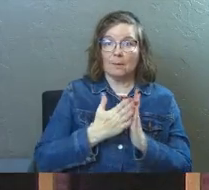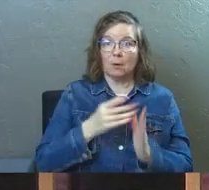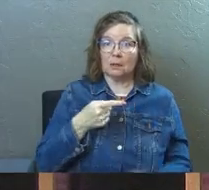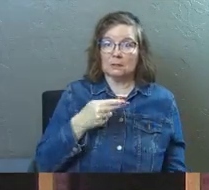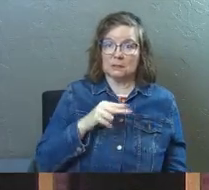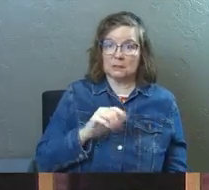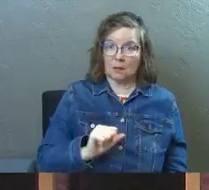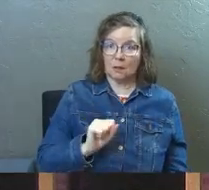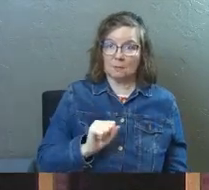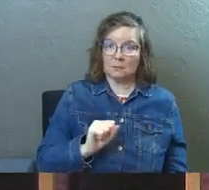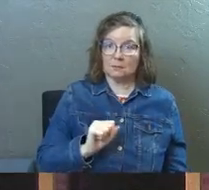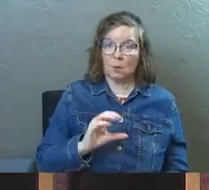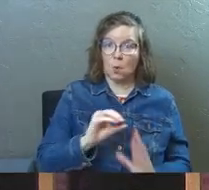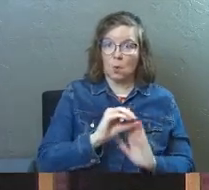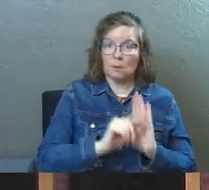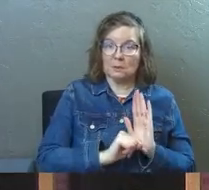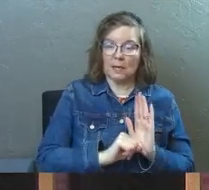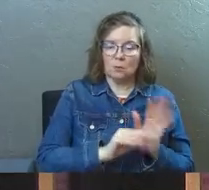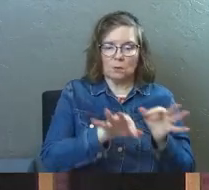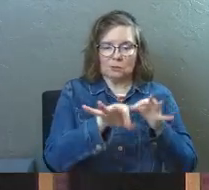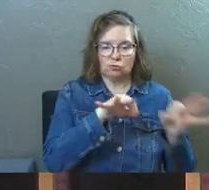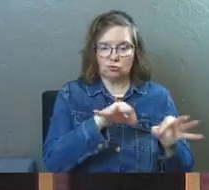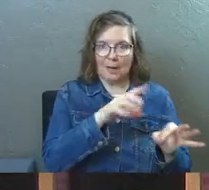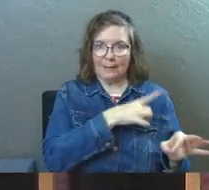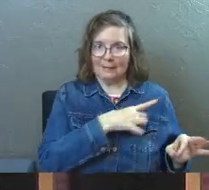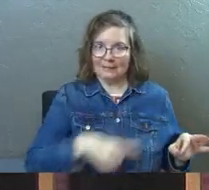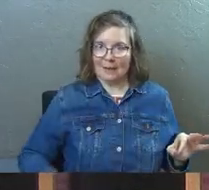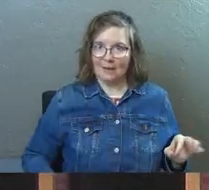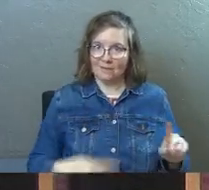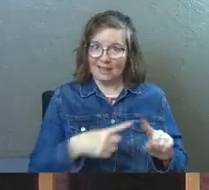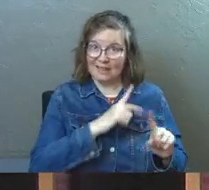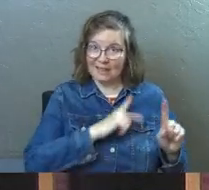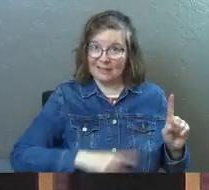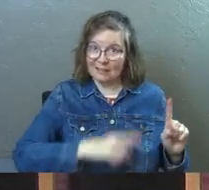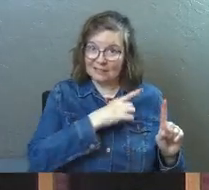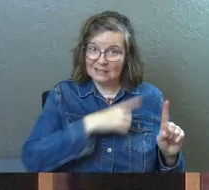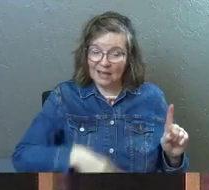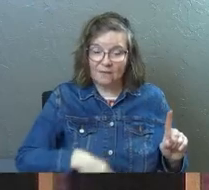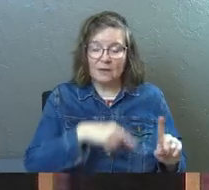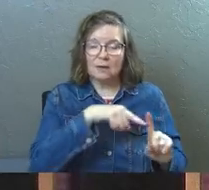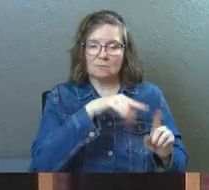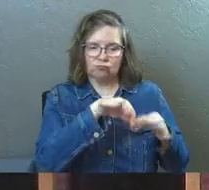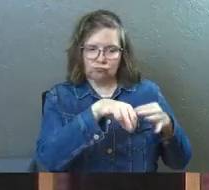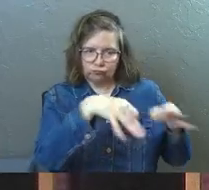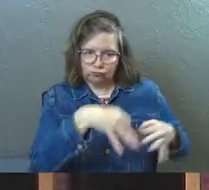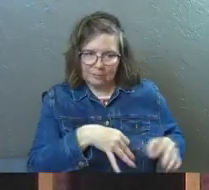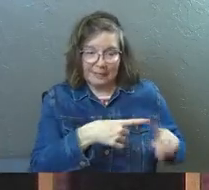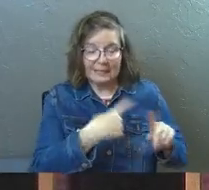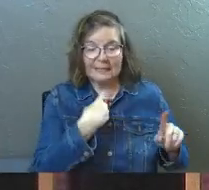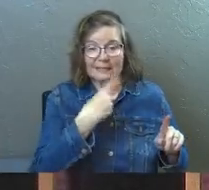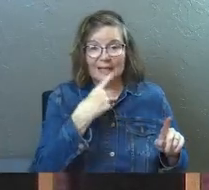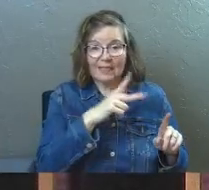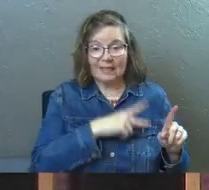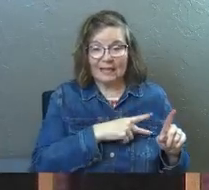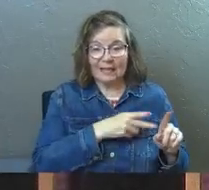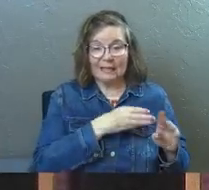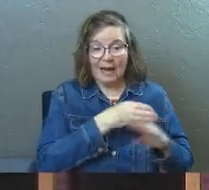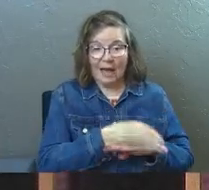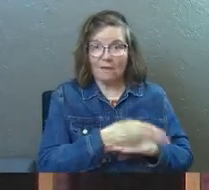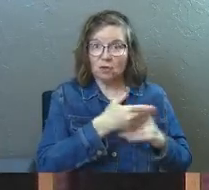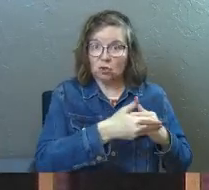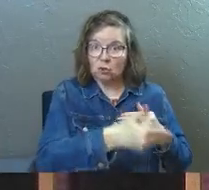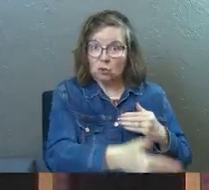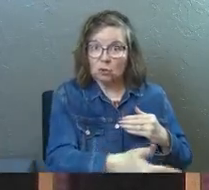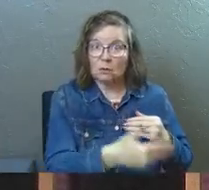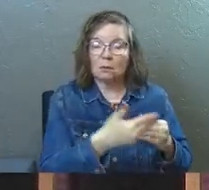Psalms where it's describing David and, and David is king and the kings that would come after him. And one of the things that it says is the kings that would come